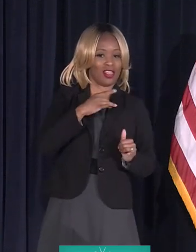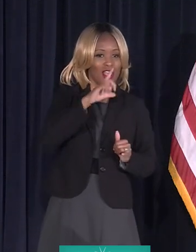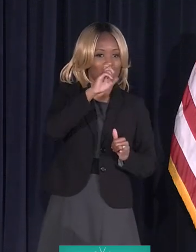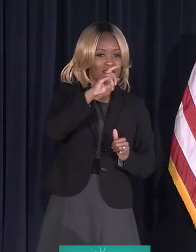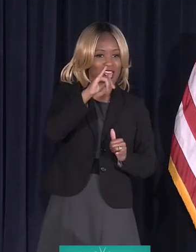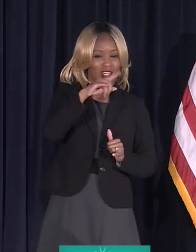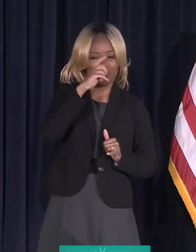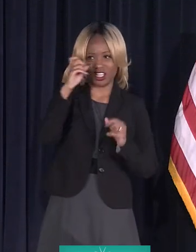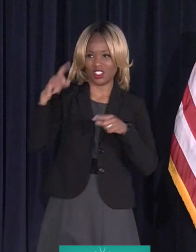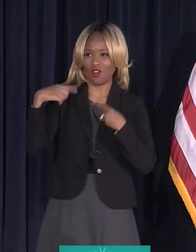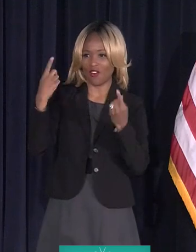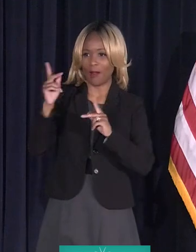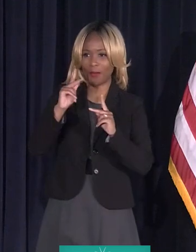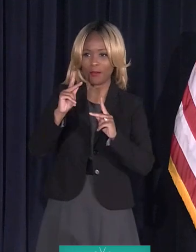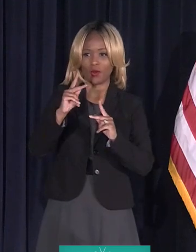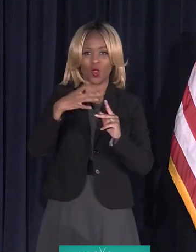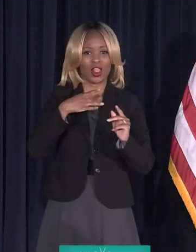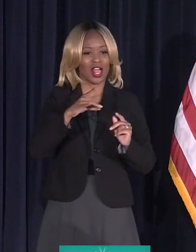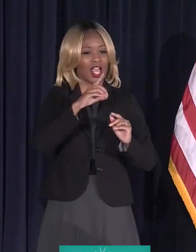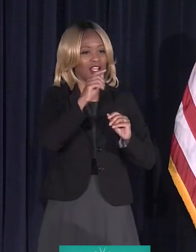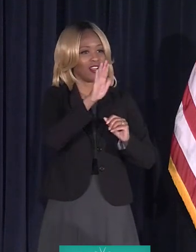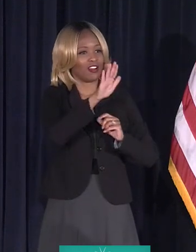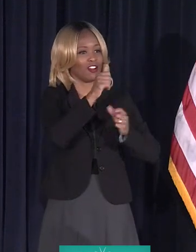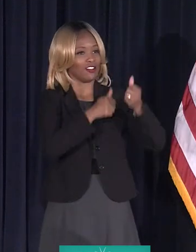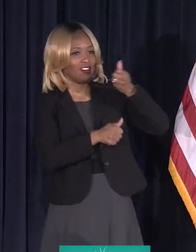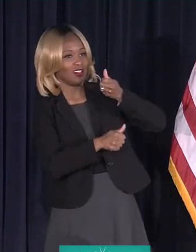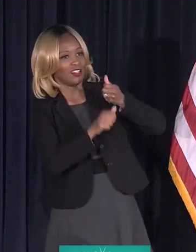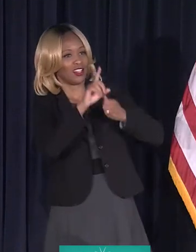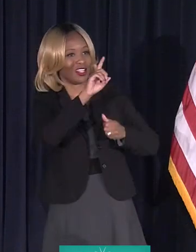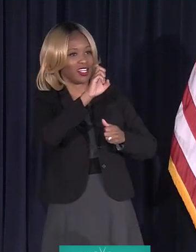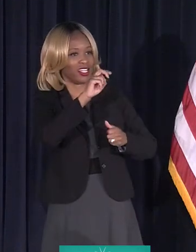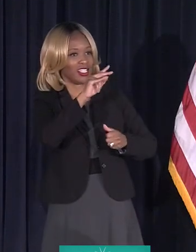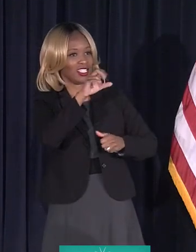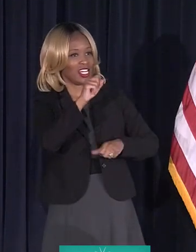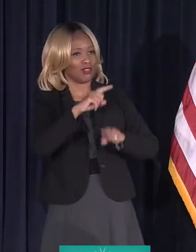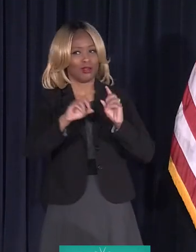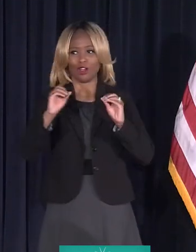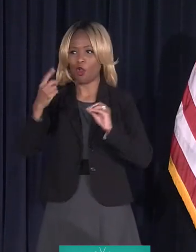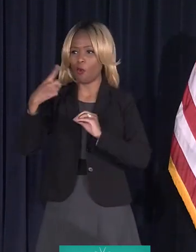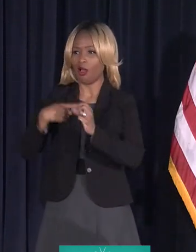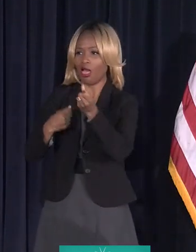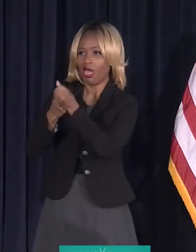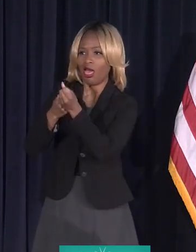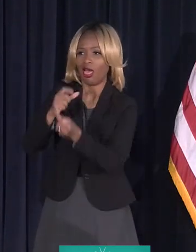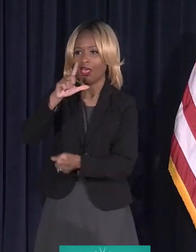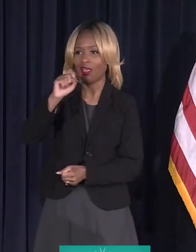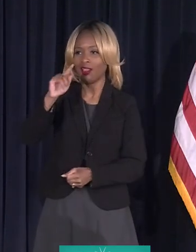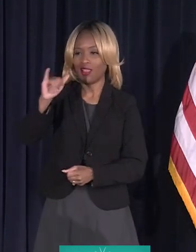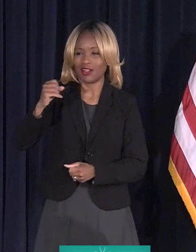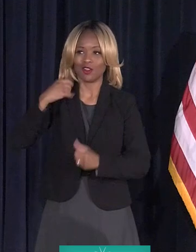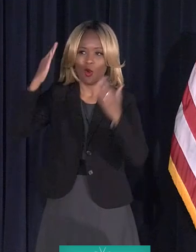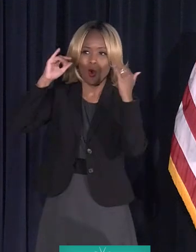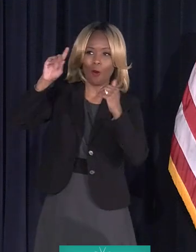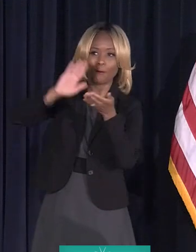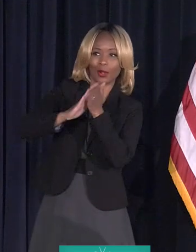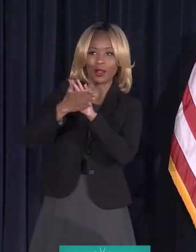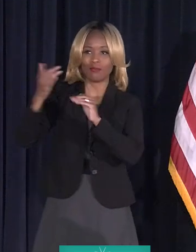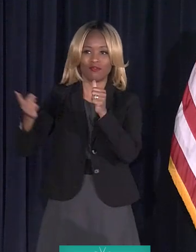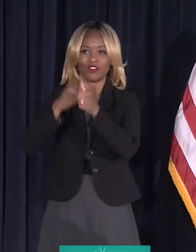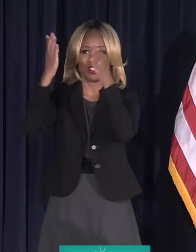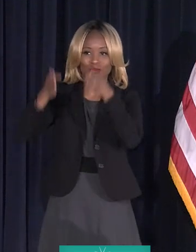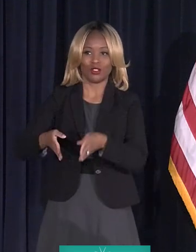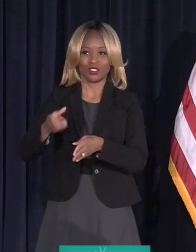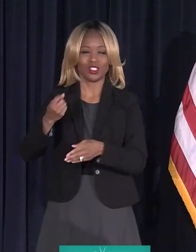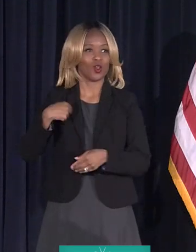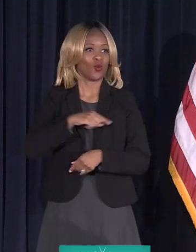far, somebody likes her deputy, Dennis, but nobody has put in a plug for Letty yet. So, I'm hoping you'll be the first. All right. Okay. We will